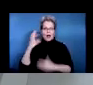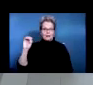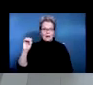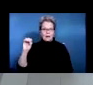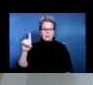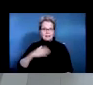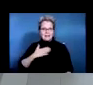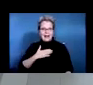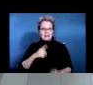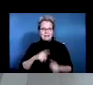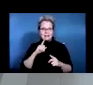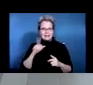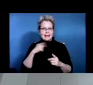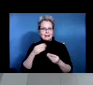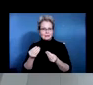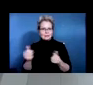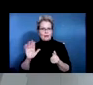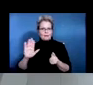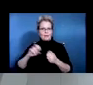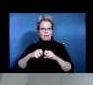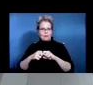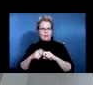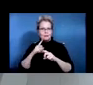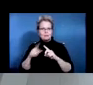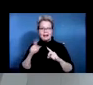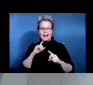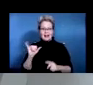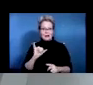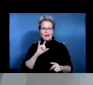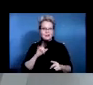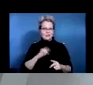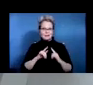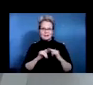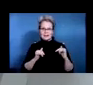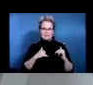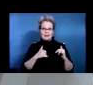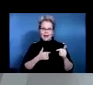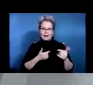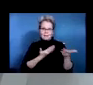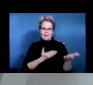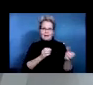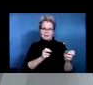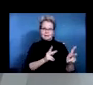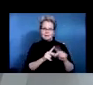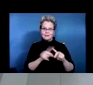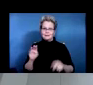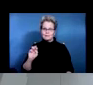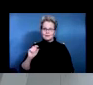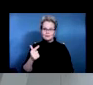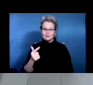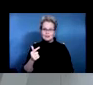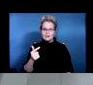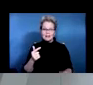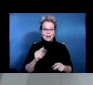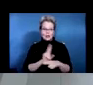be able to fix this, um, this issue, but it also allows Mr. Green an opportunity to utilize his preexisting knowledge and